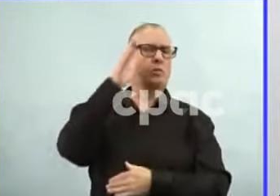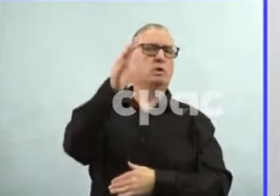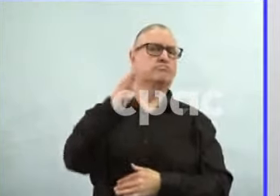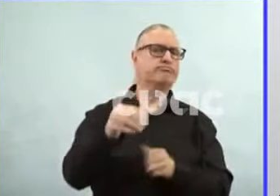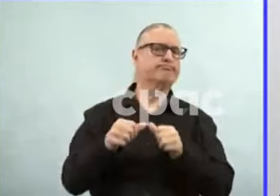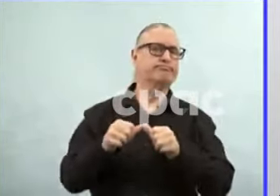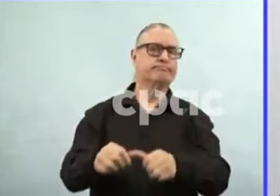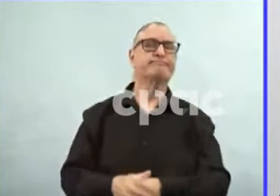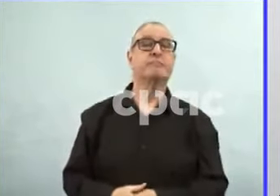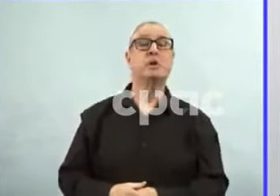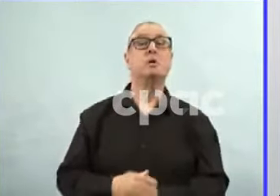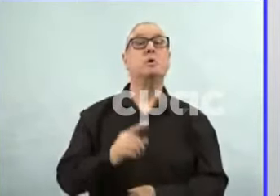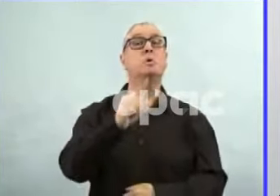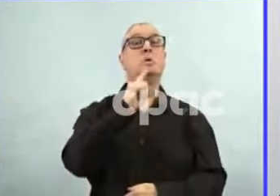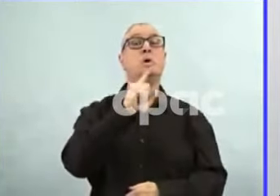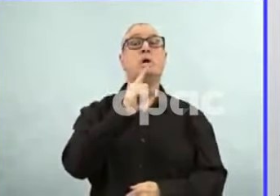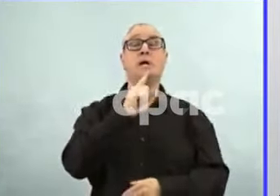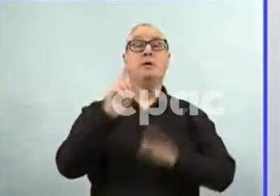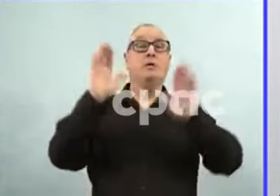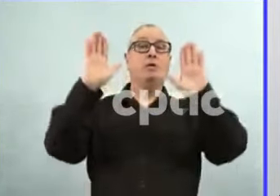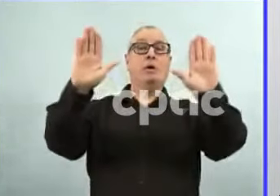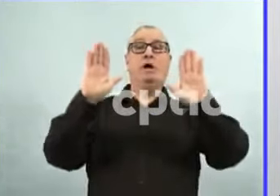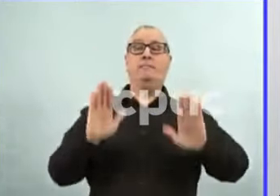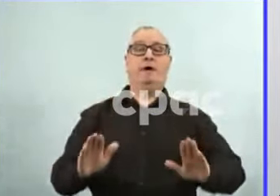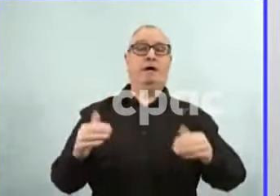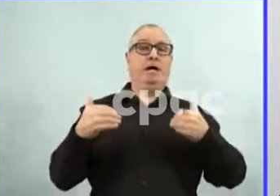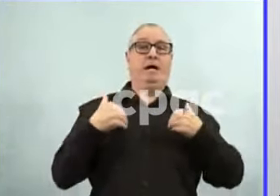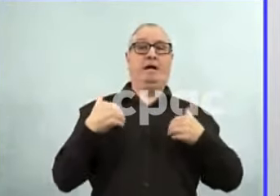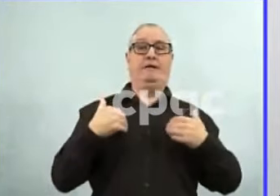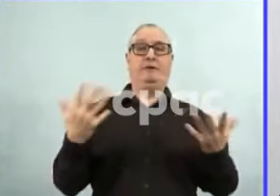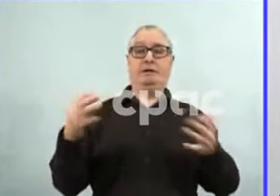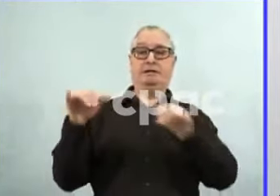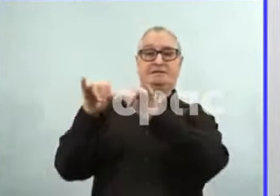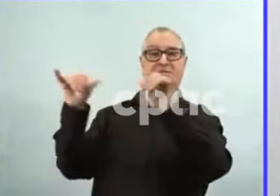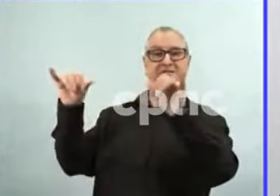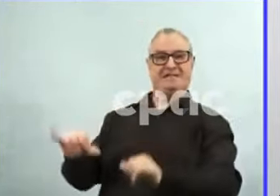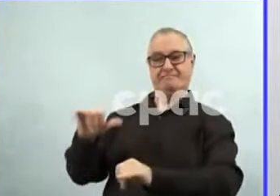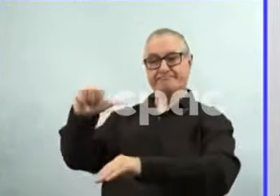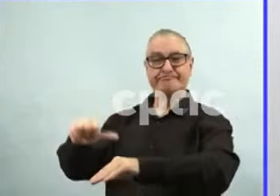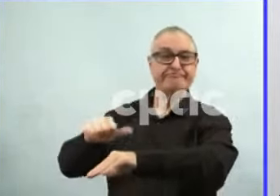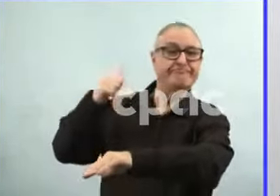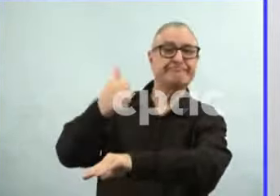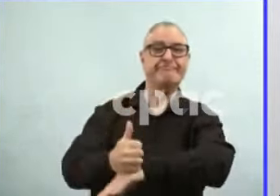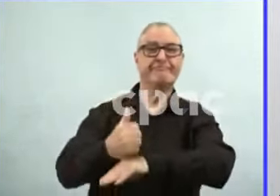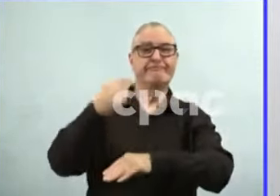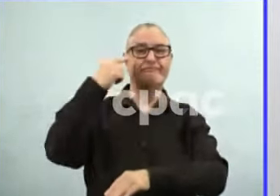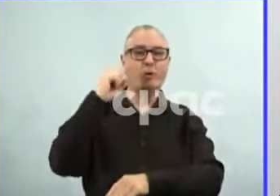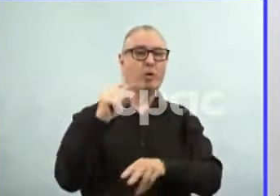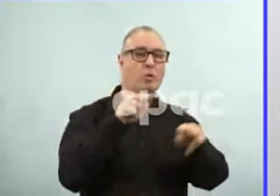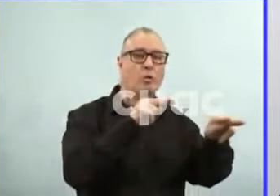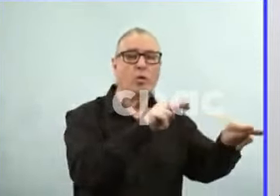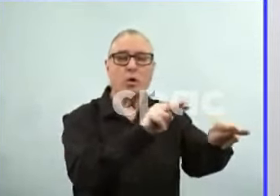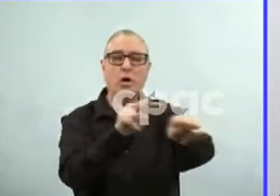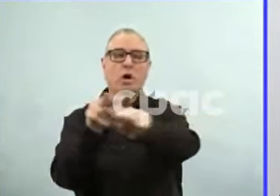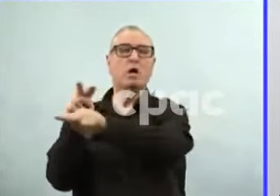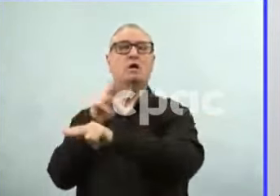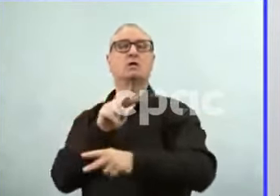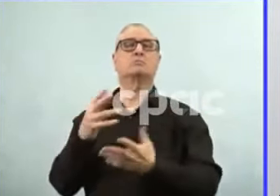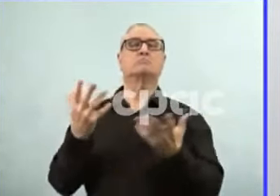remarkable that we have these systems because they don't exist for any other prescription drugs, over-the-counter medications,